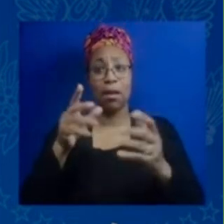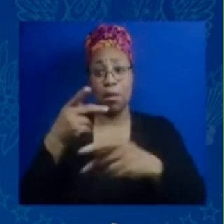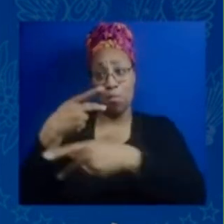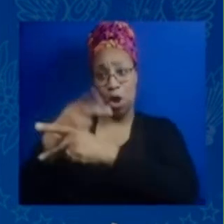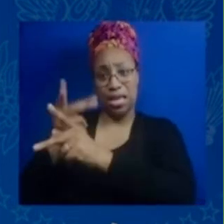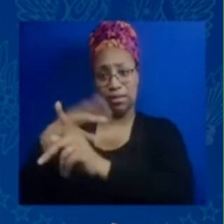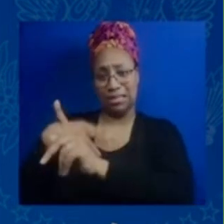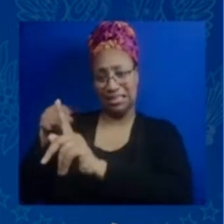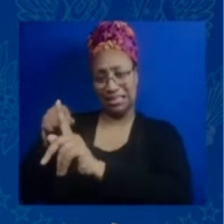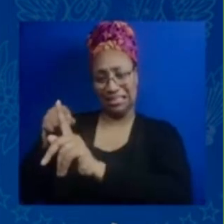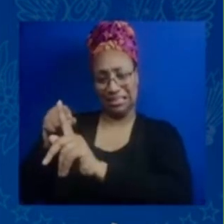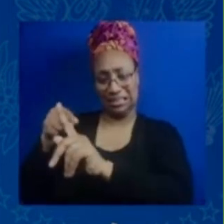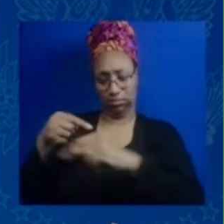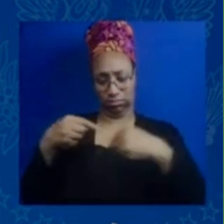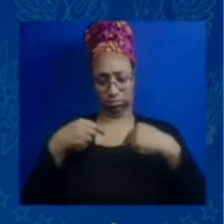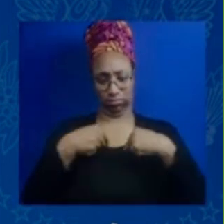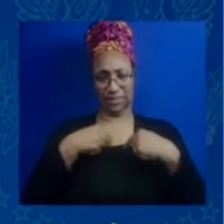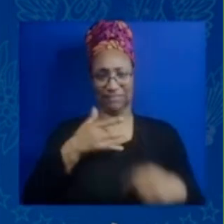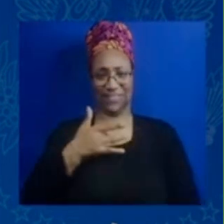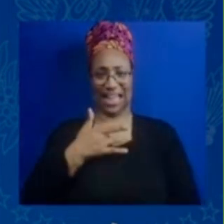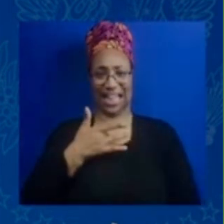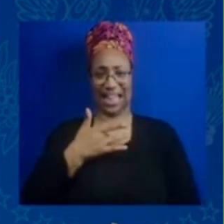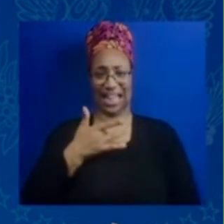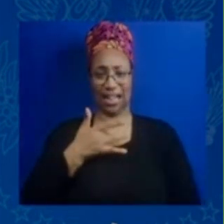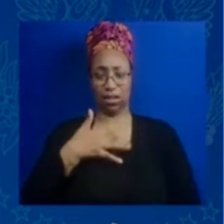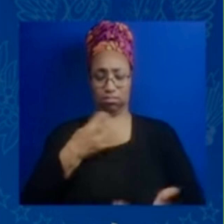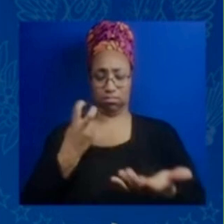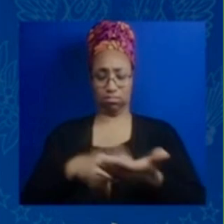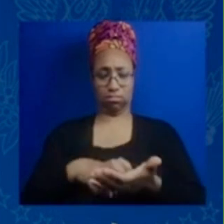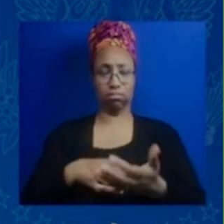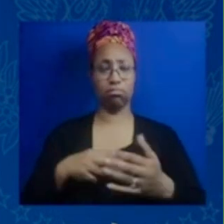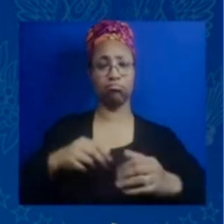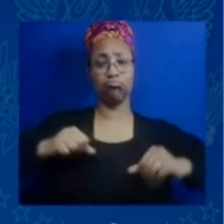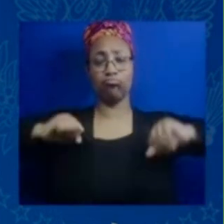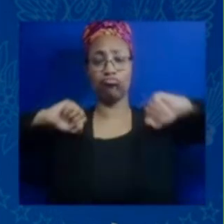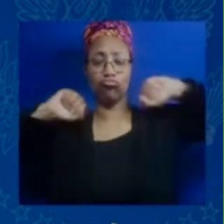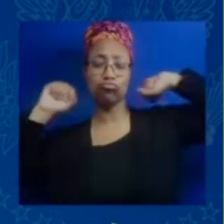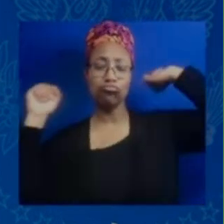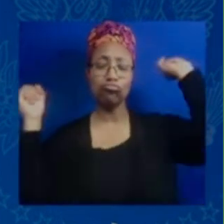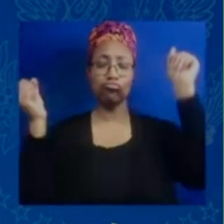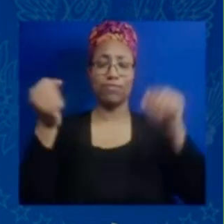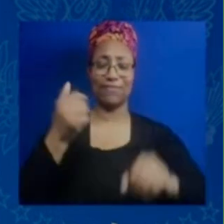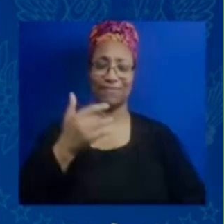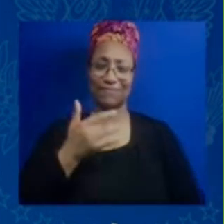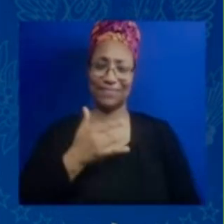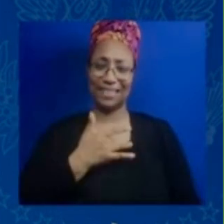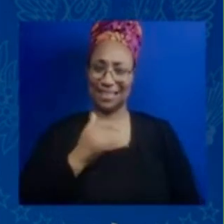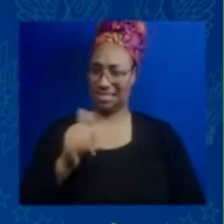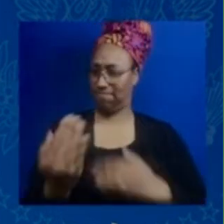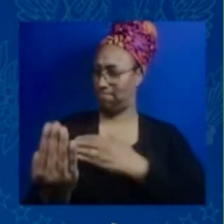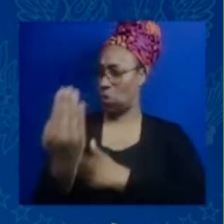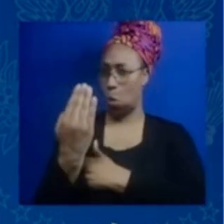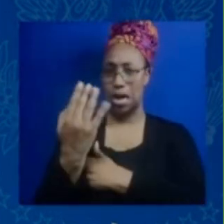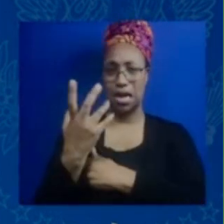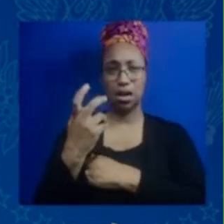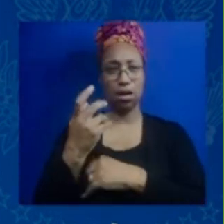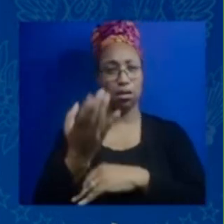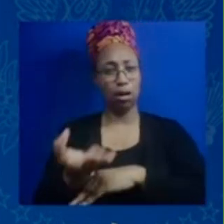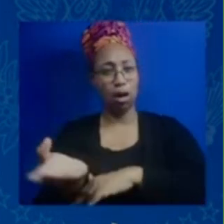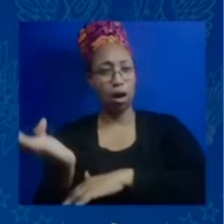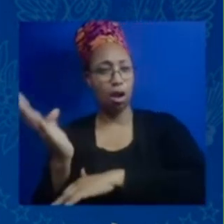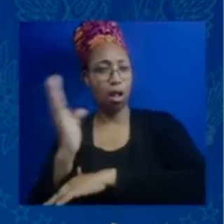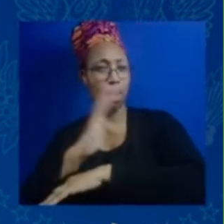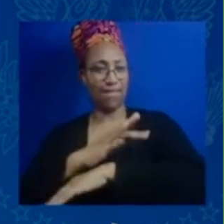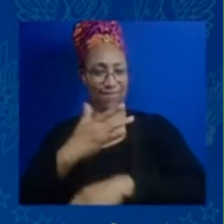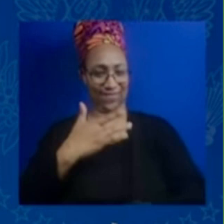when they get up in the morning and how they are able to take on the day and power through their day and if you're just at home